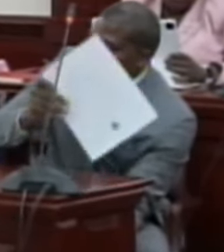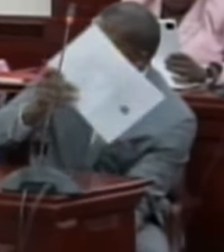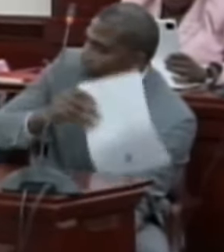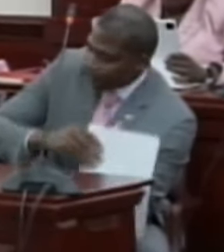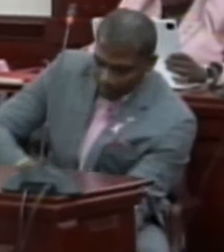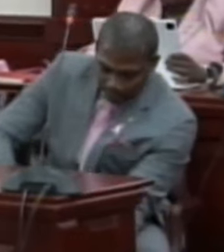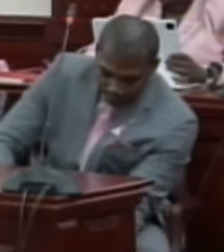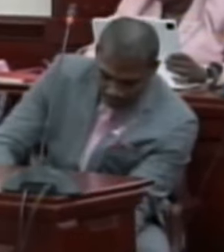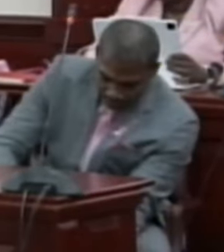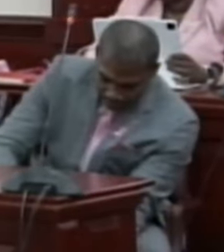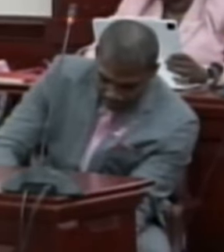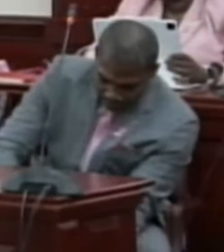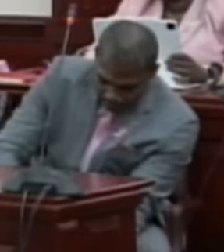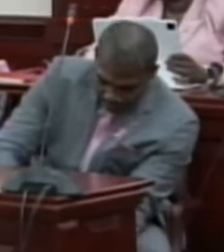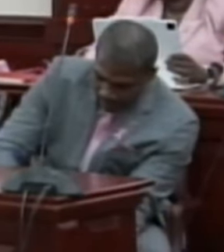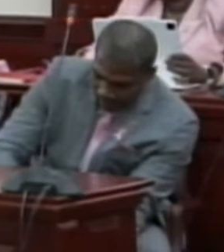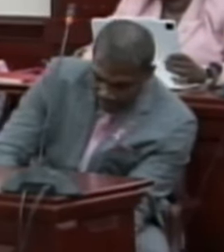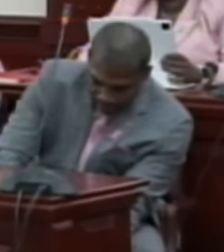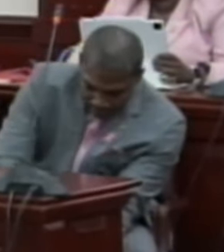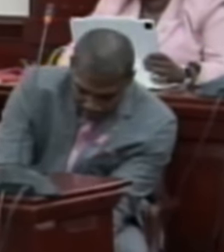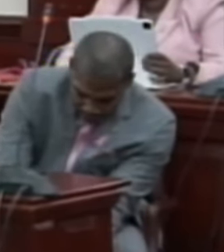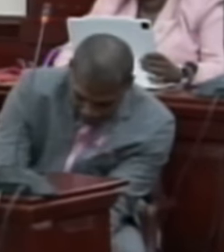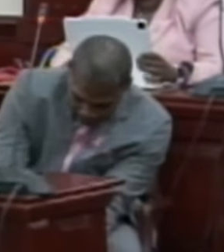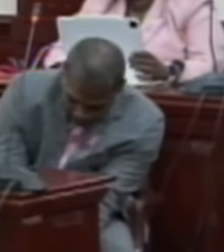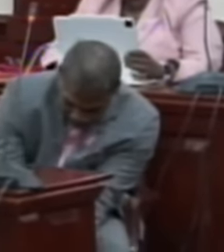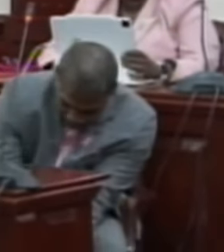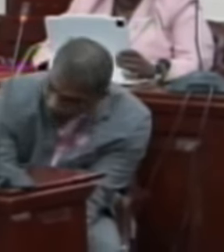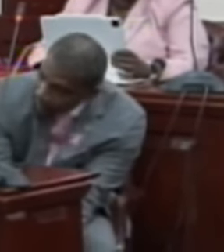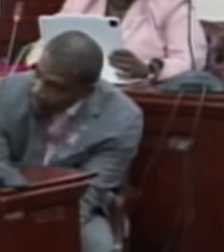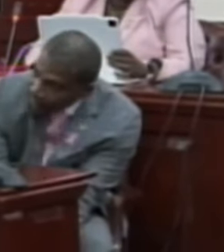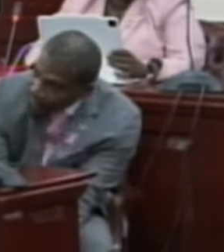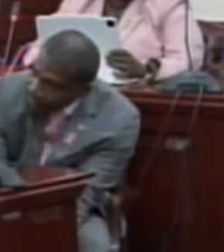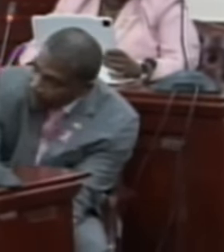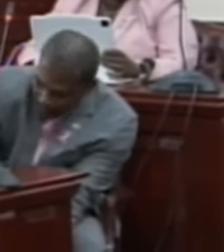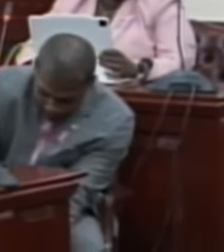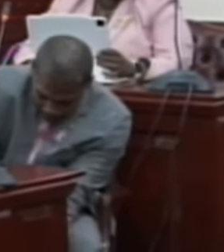Speaker, wish to second that motion. Madam Madam Speaker,